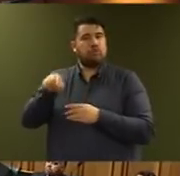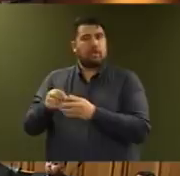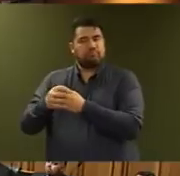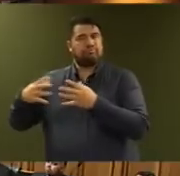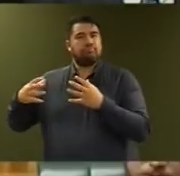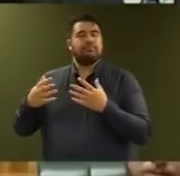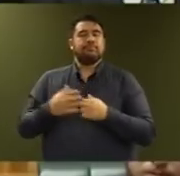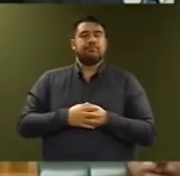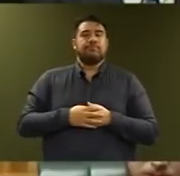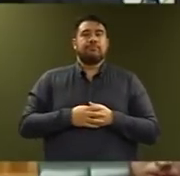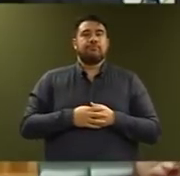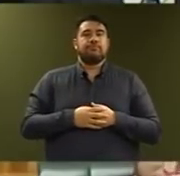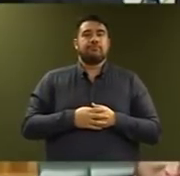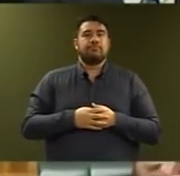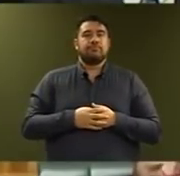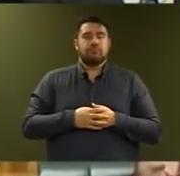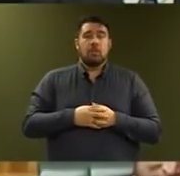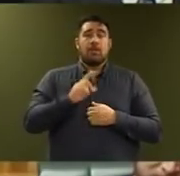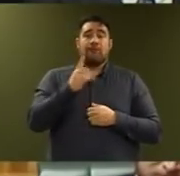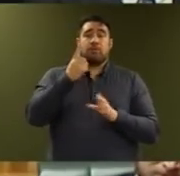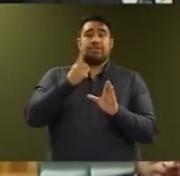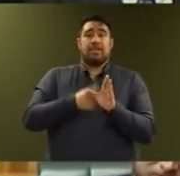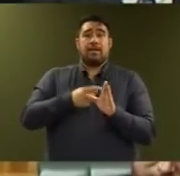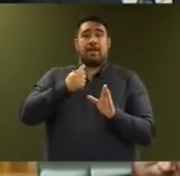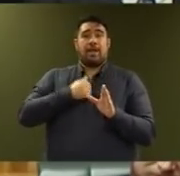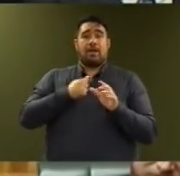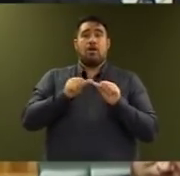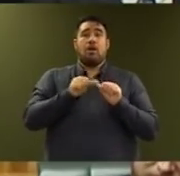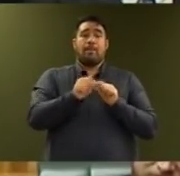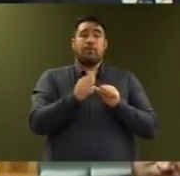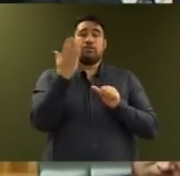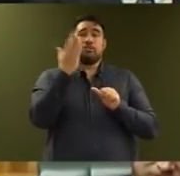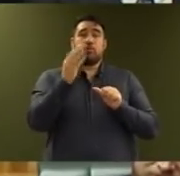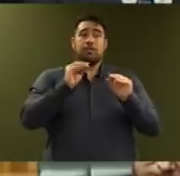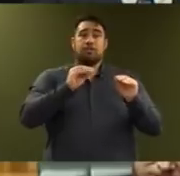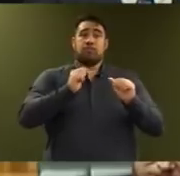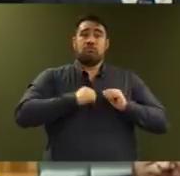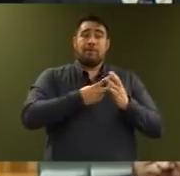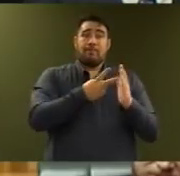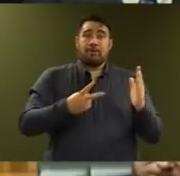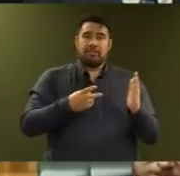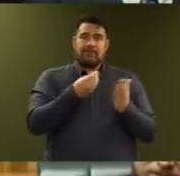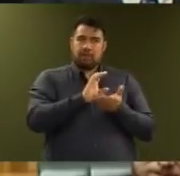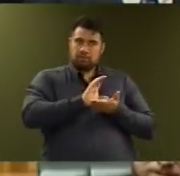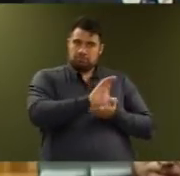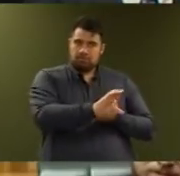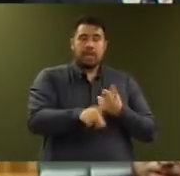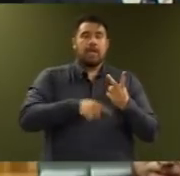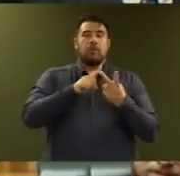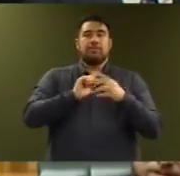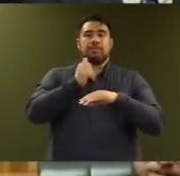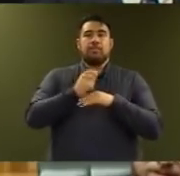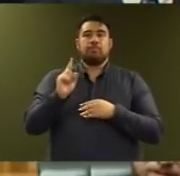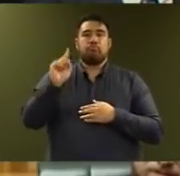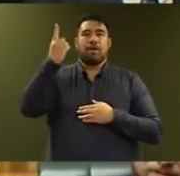We have fully funded the first year of our fees-free post-school education training policy and we introduced the Prime Minister's Child Poverty